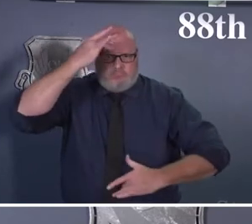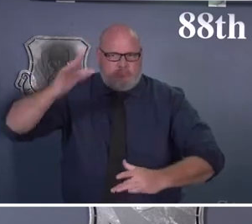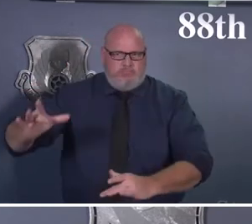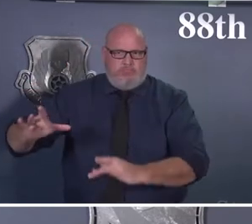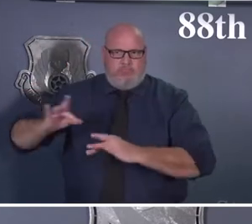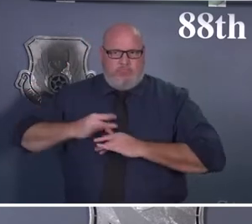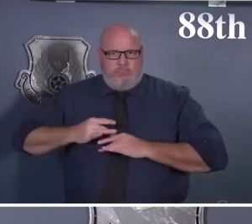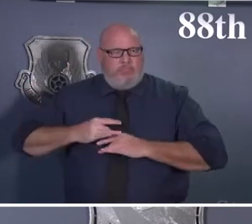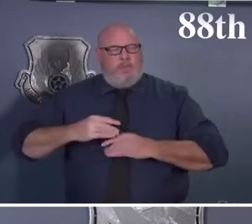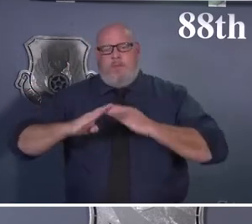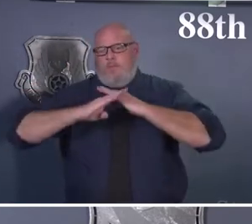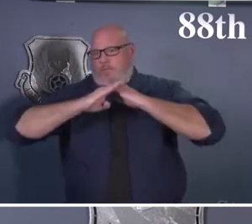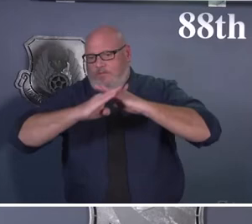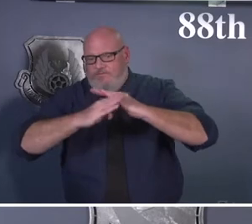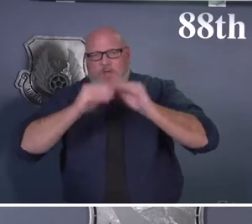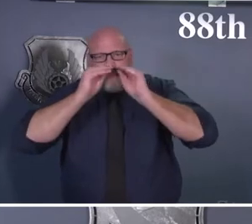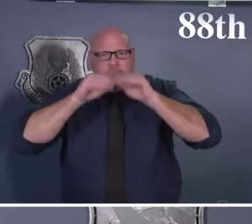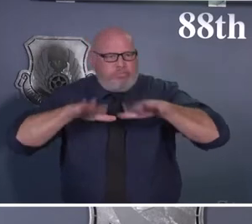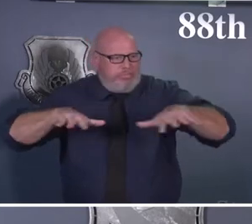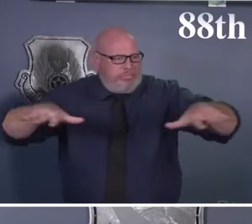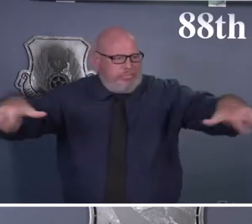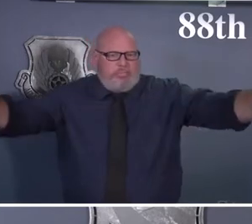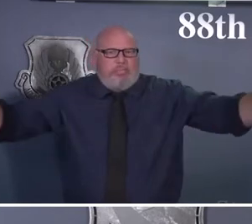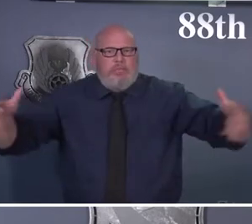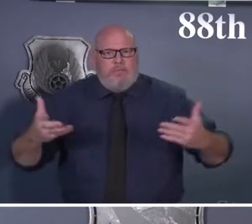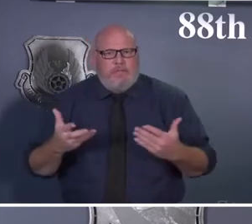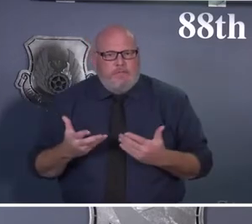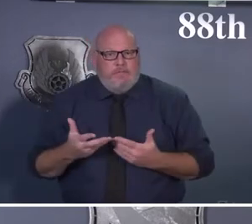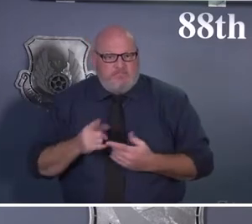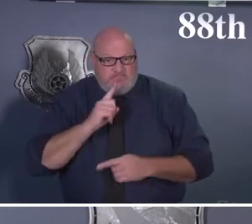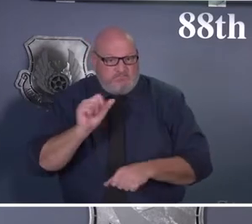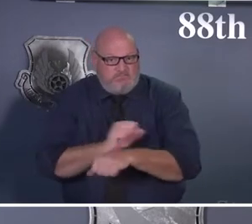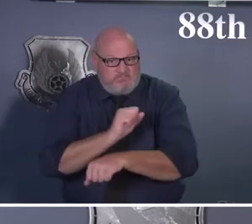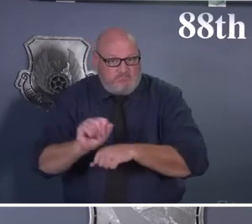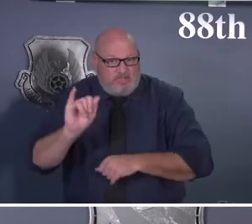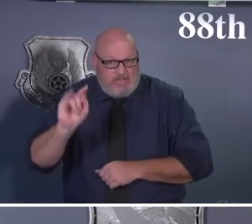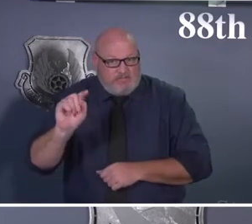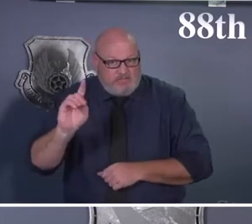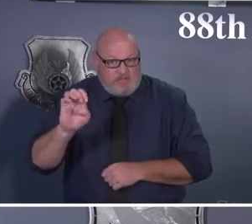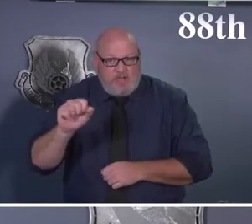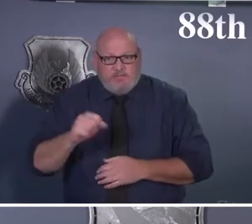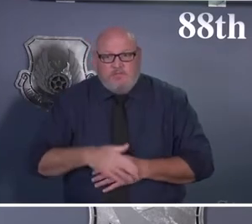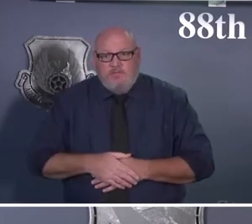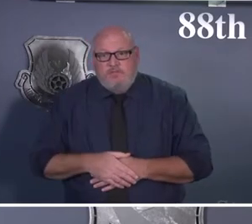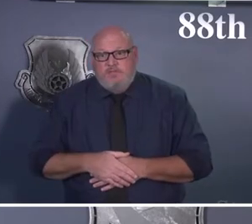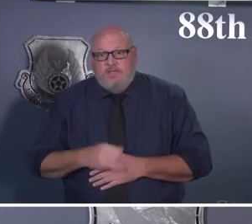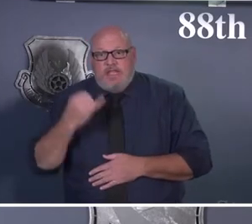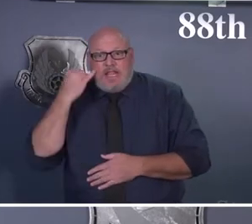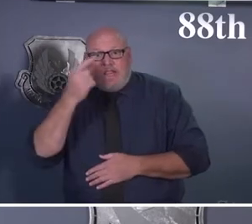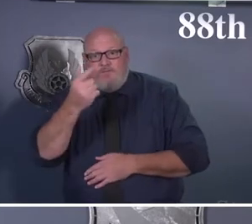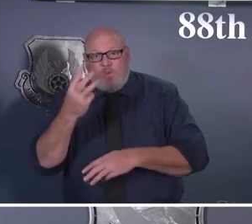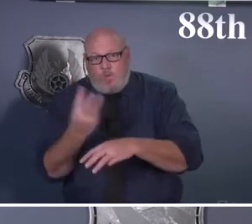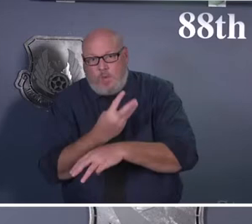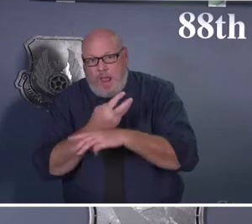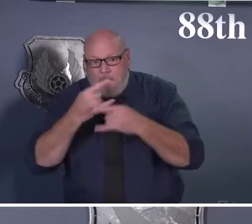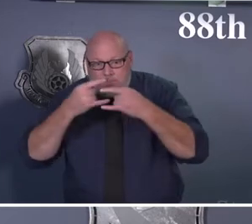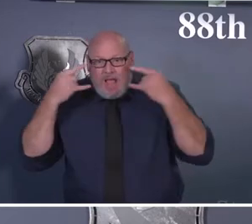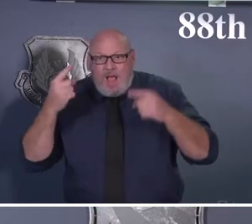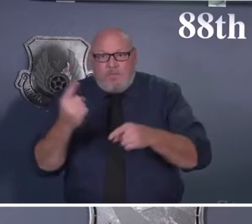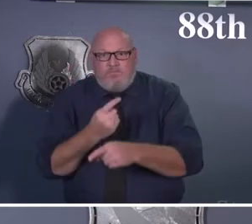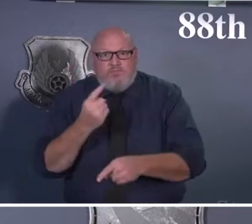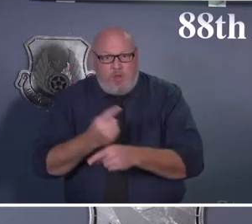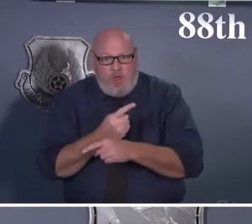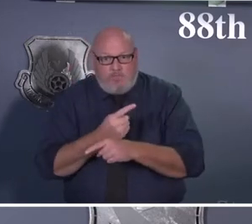population that wears a mask. So just to show you how well mask wear works for us in COVID-19, if you wear a cloth face